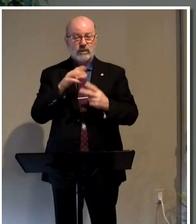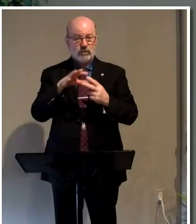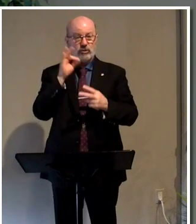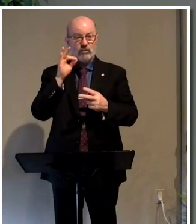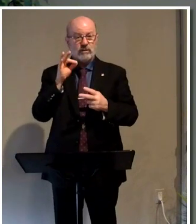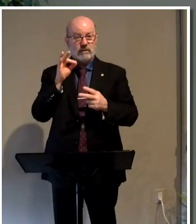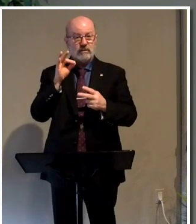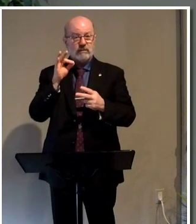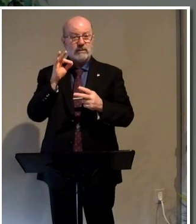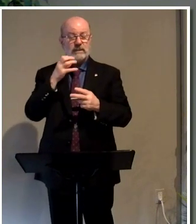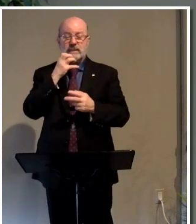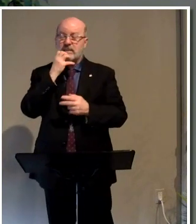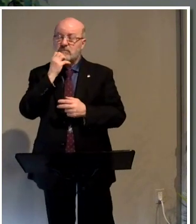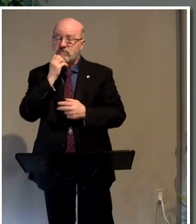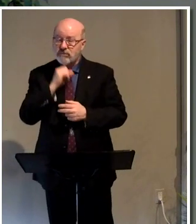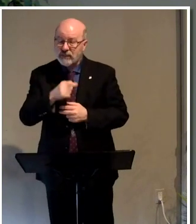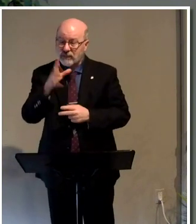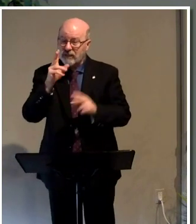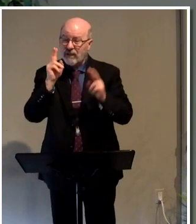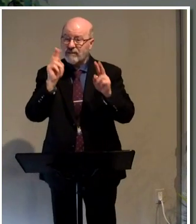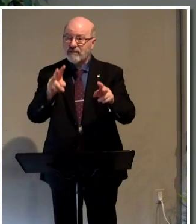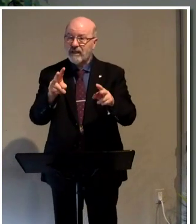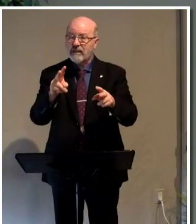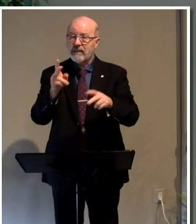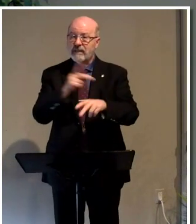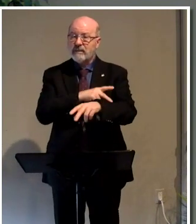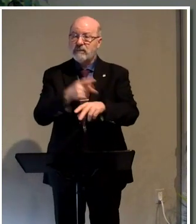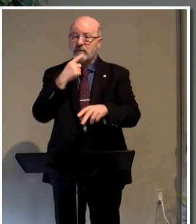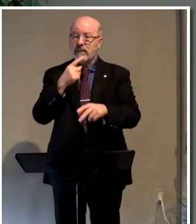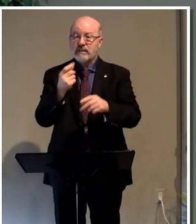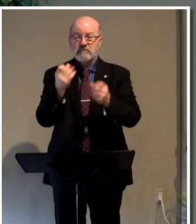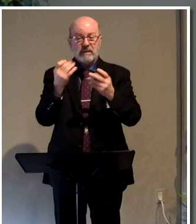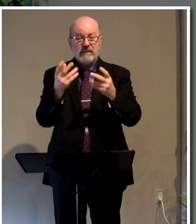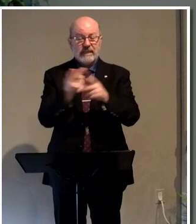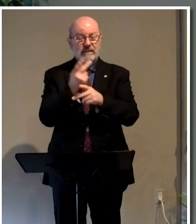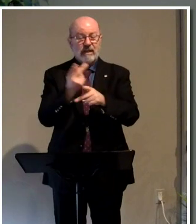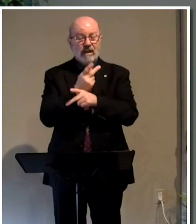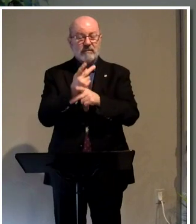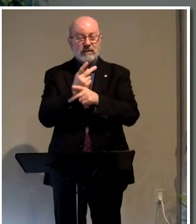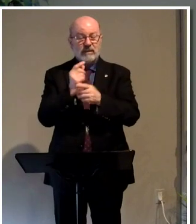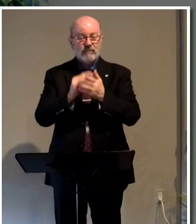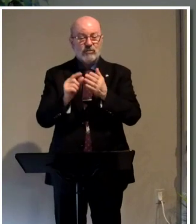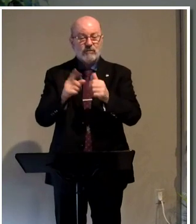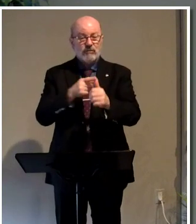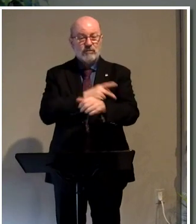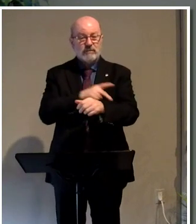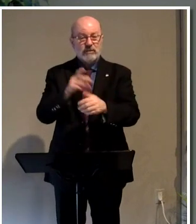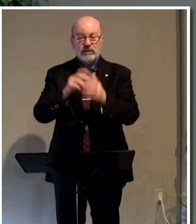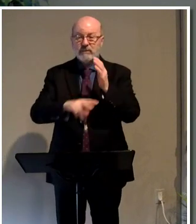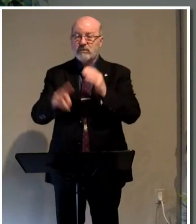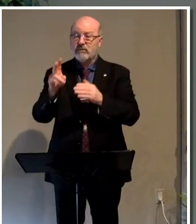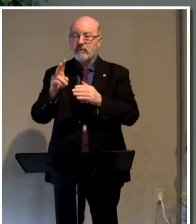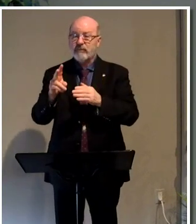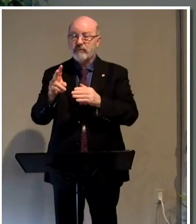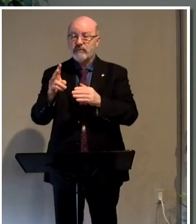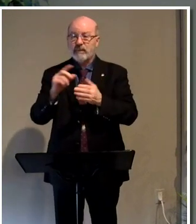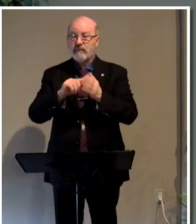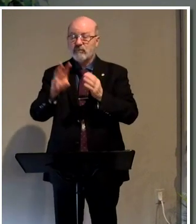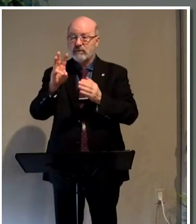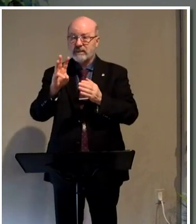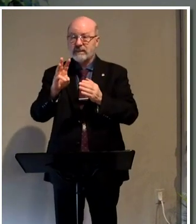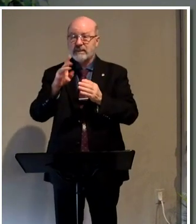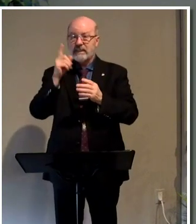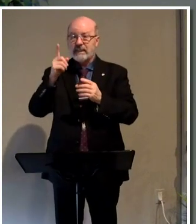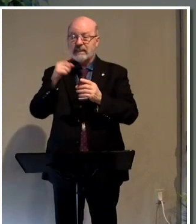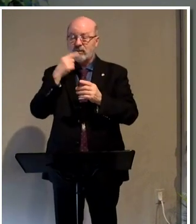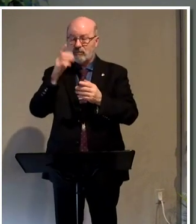and precious in God's sight. And as Peter says multiple times in our text, in first Peter, chapter two, verse six, and he